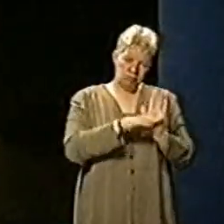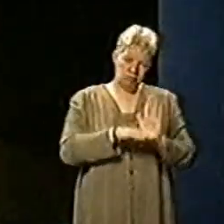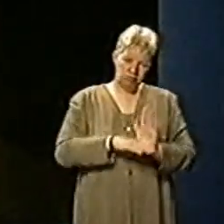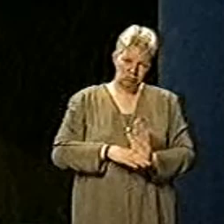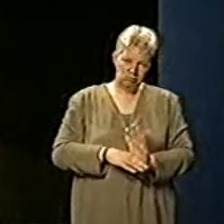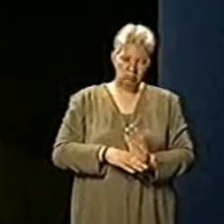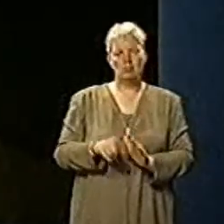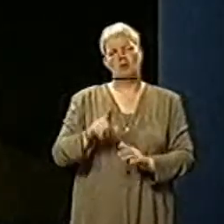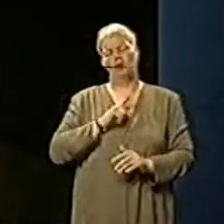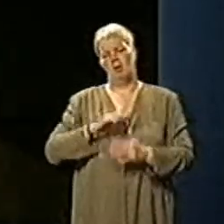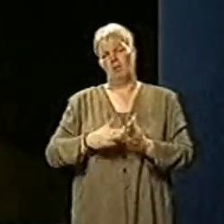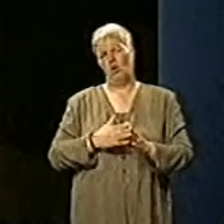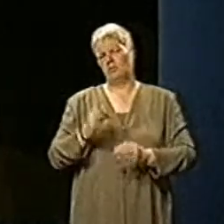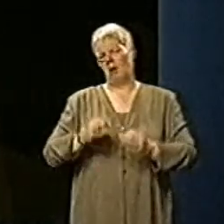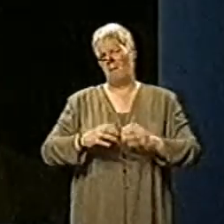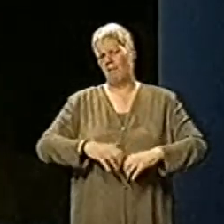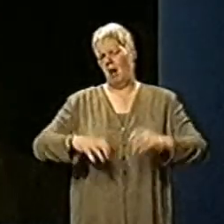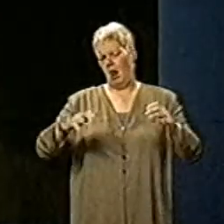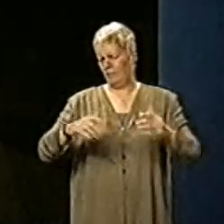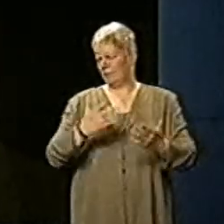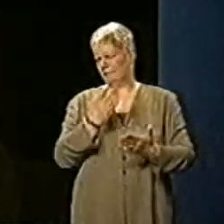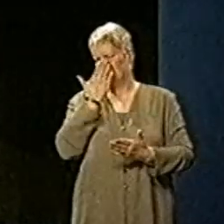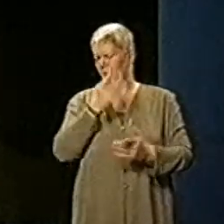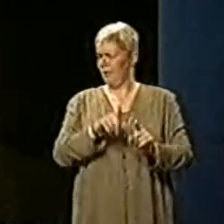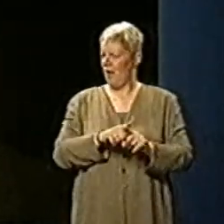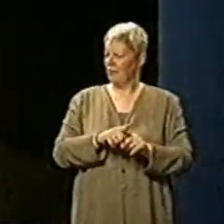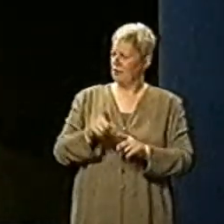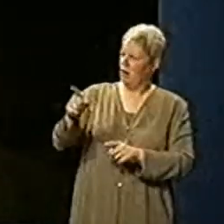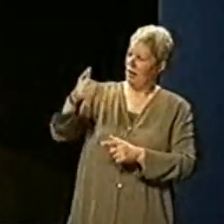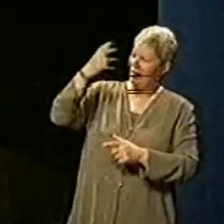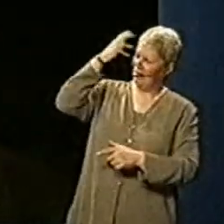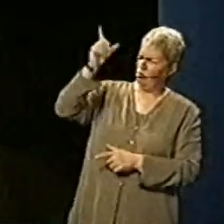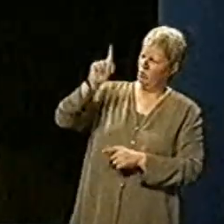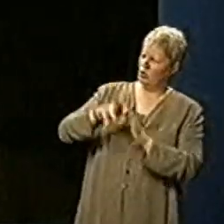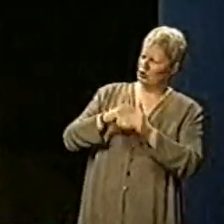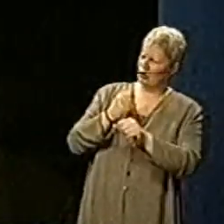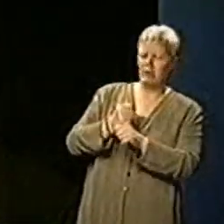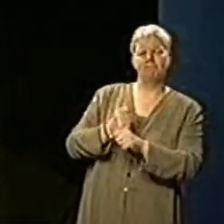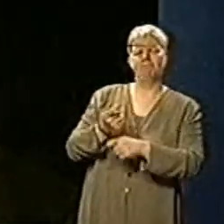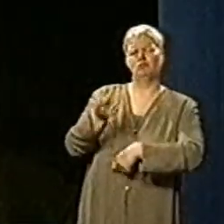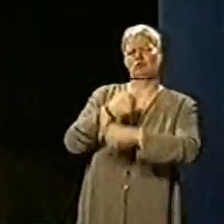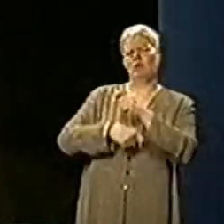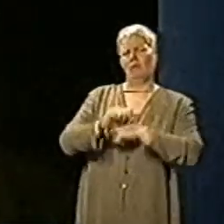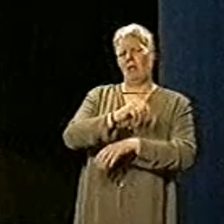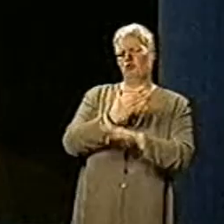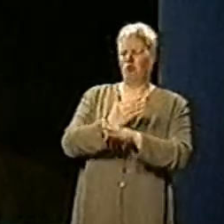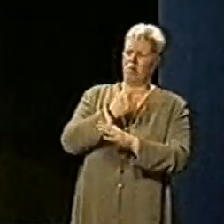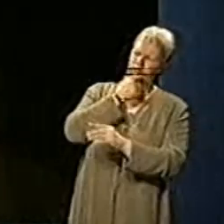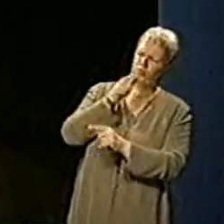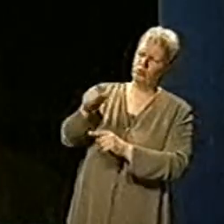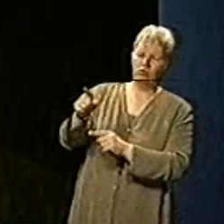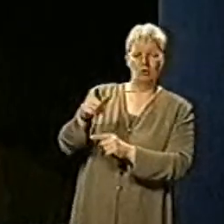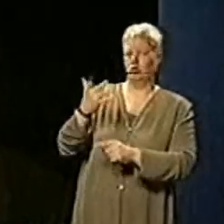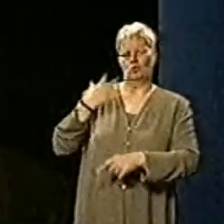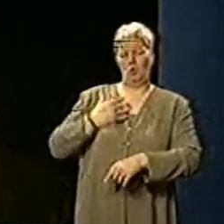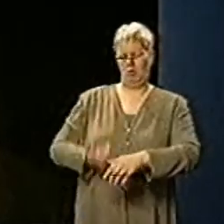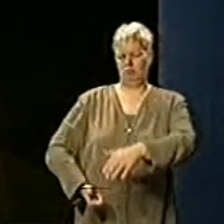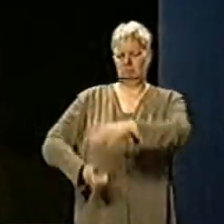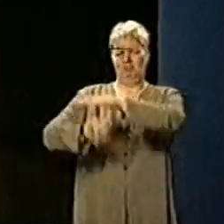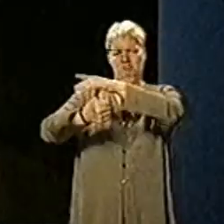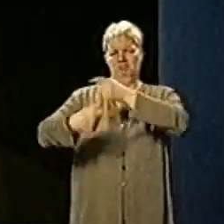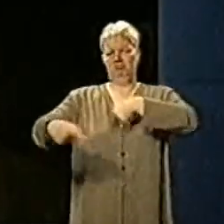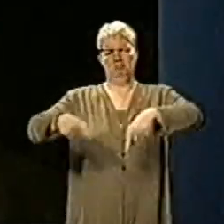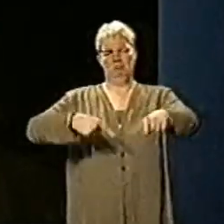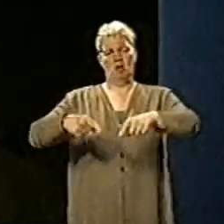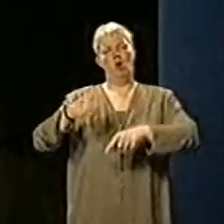Parliament had changed the job description of the ruler. It turned out that the country did not need Leviathan. What it wanted